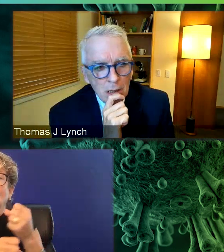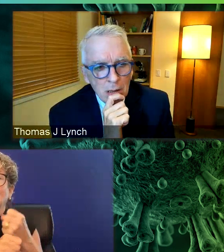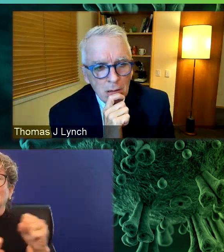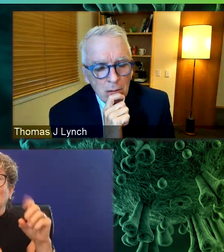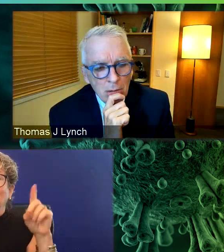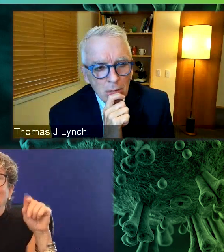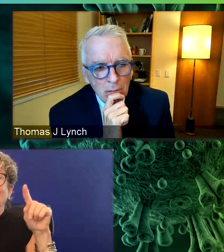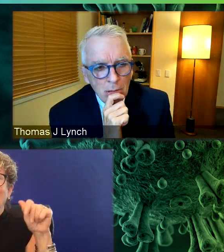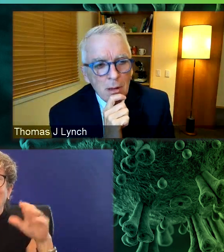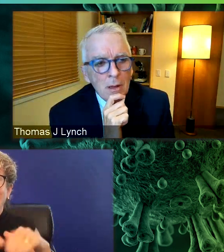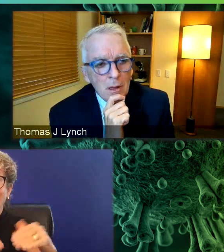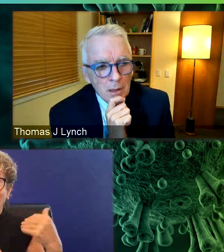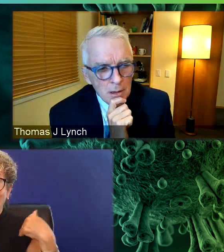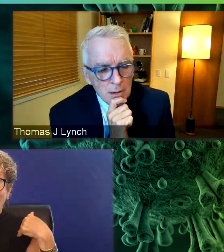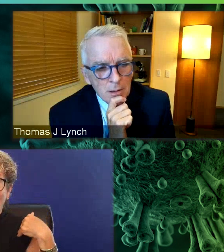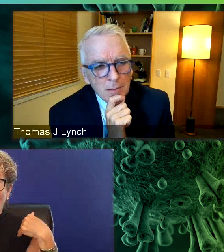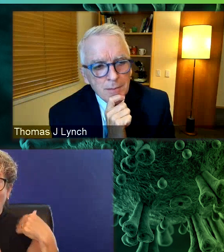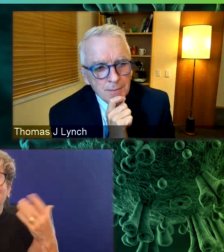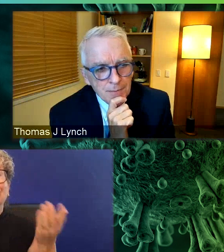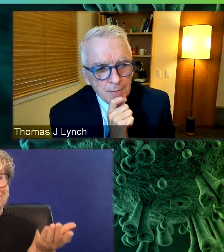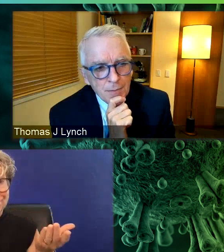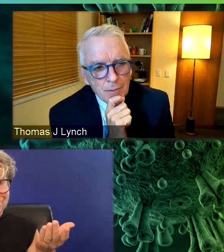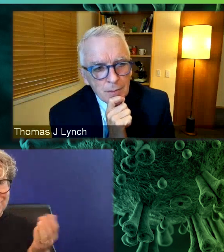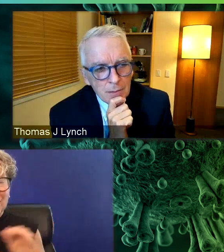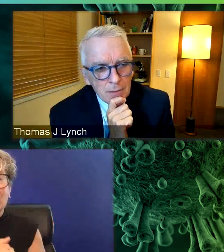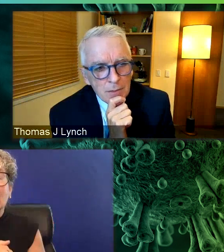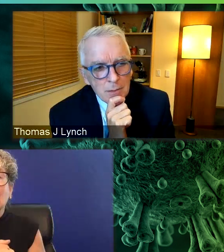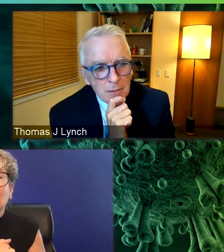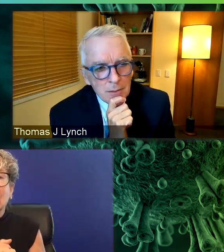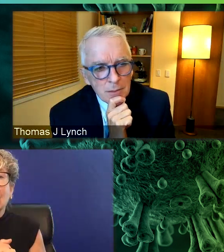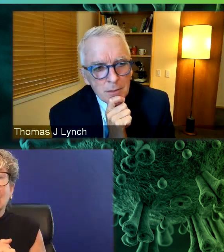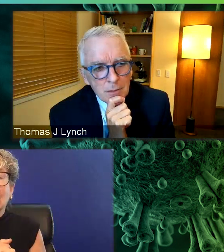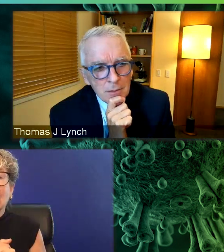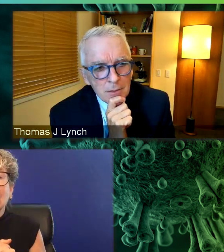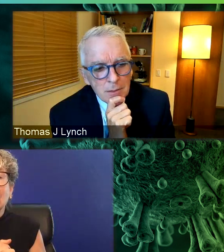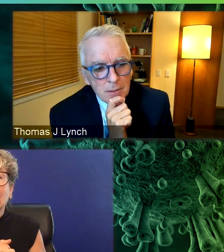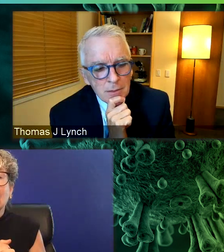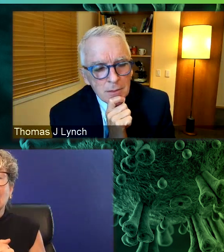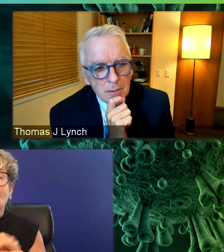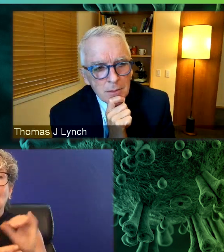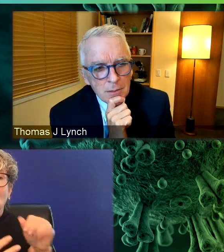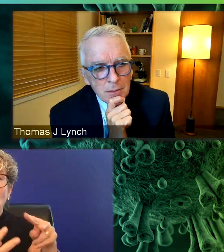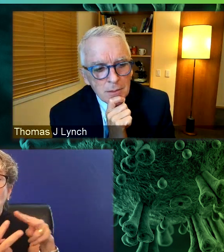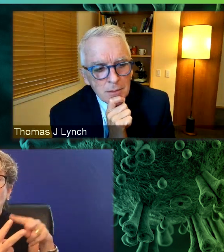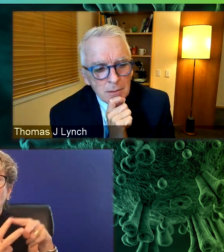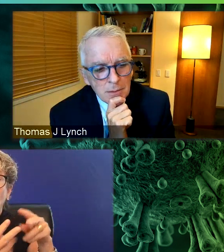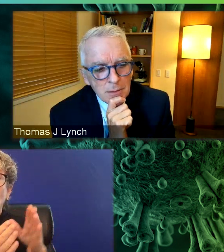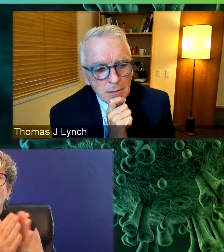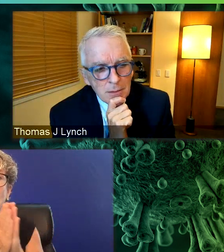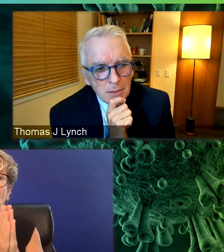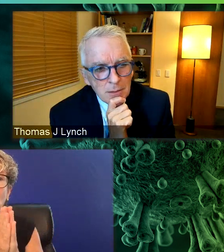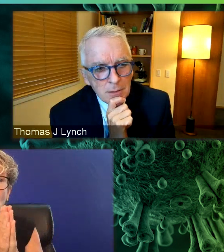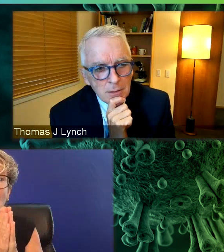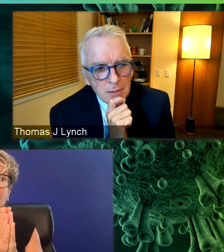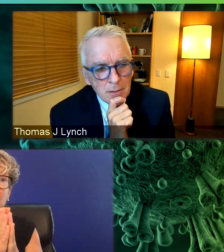decided upon. I think those requests are certainly well intentioned. We all want a safe